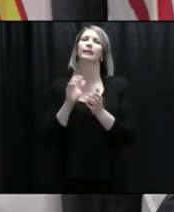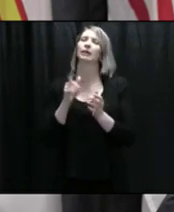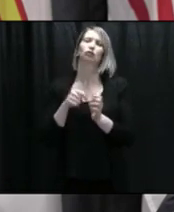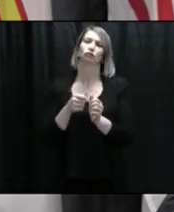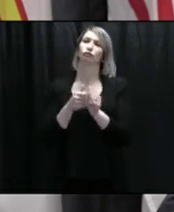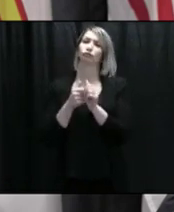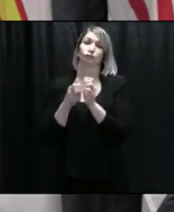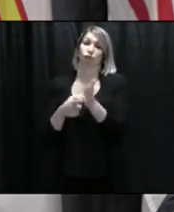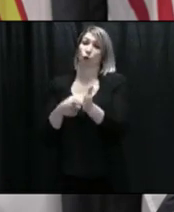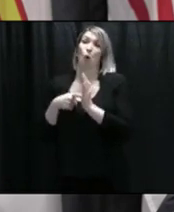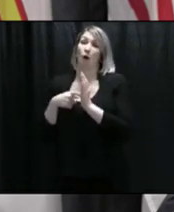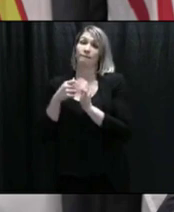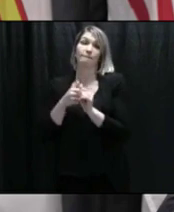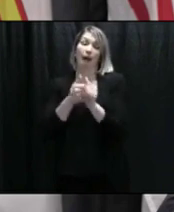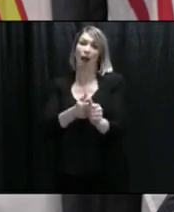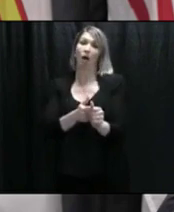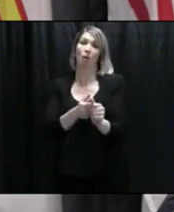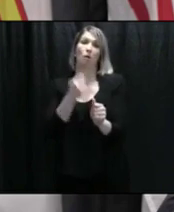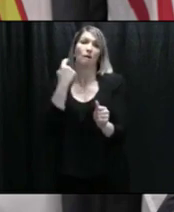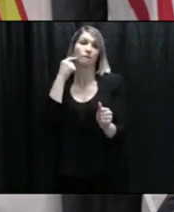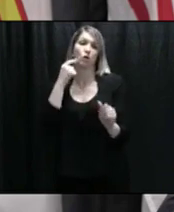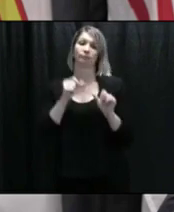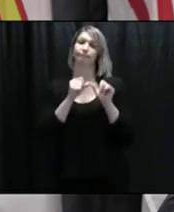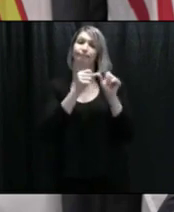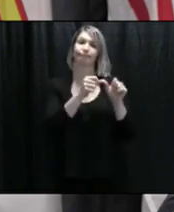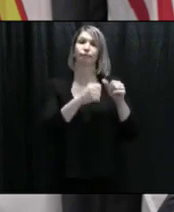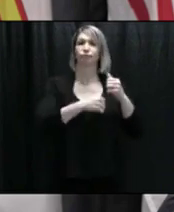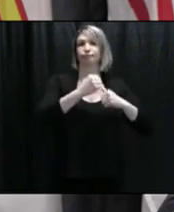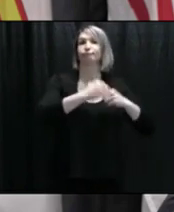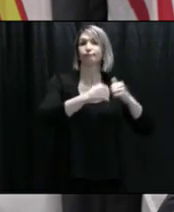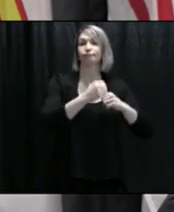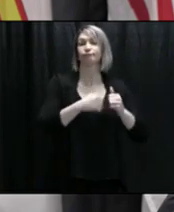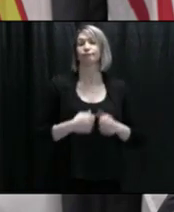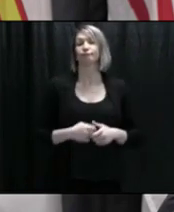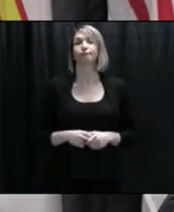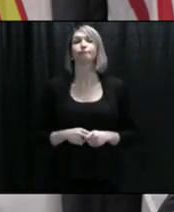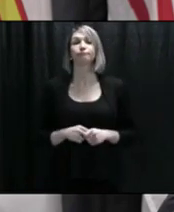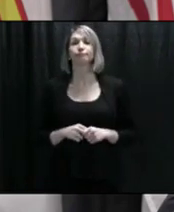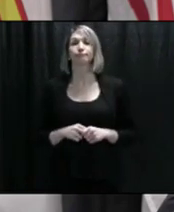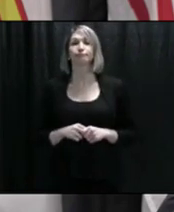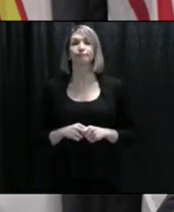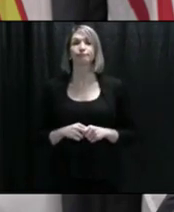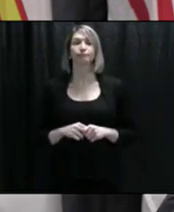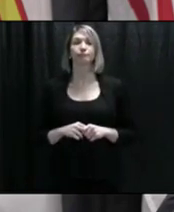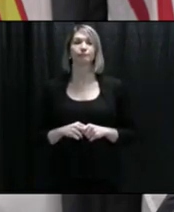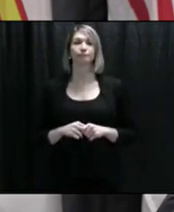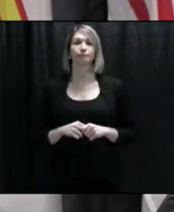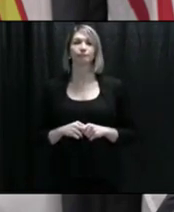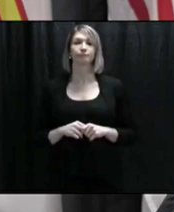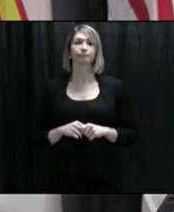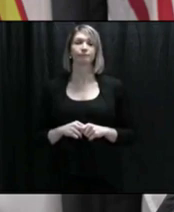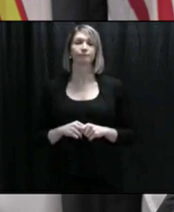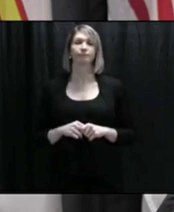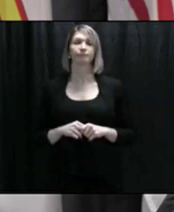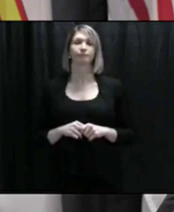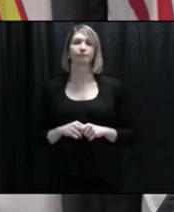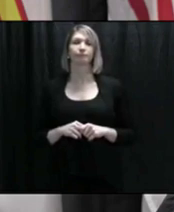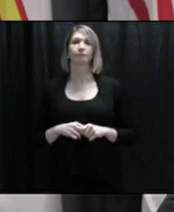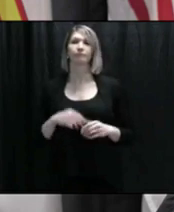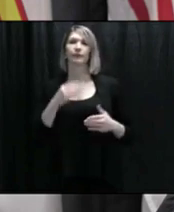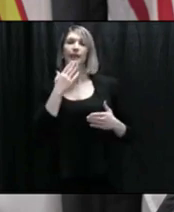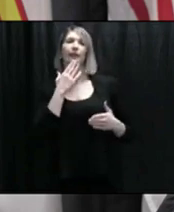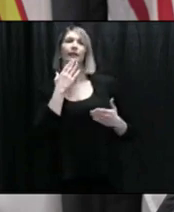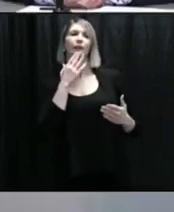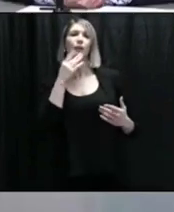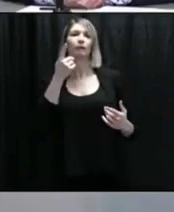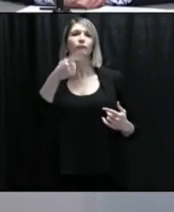requirements in order for those, you know, the businesses or those construction sites to continue. Thank you very much for